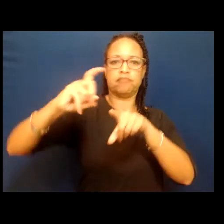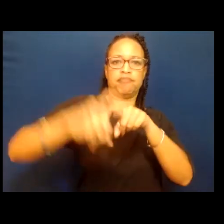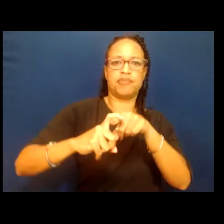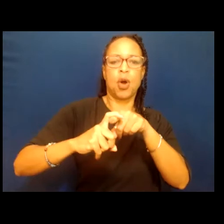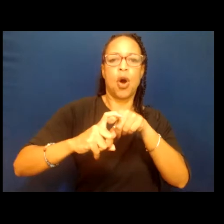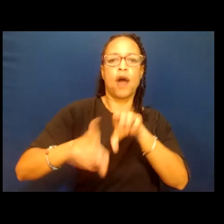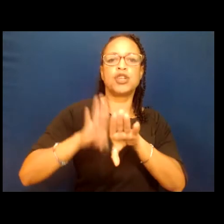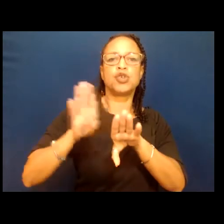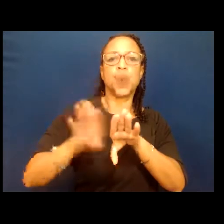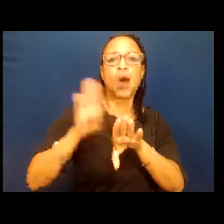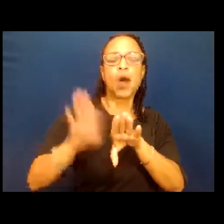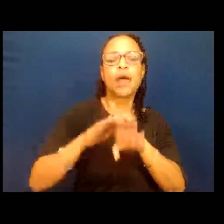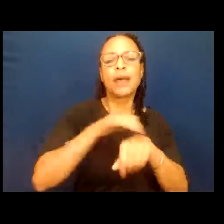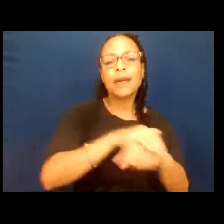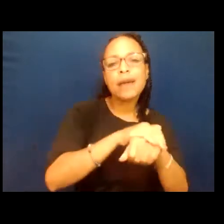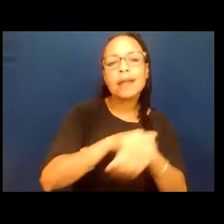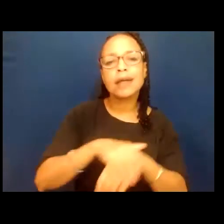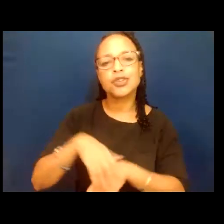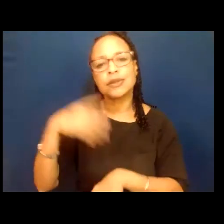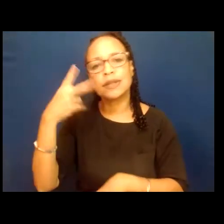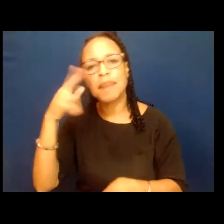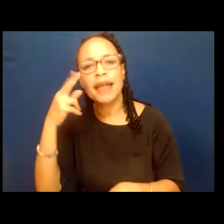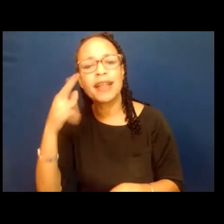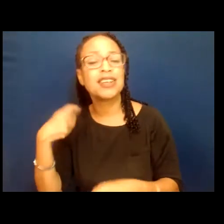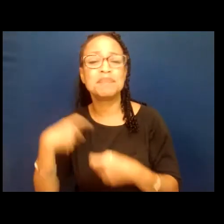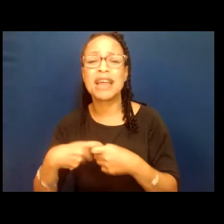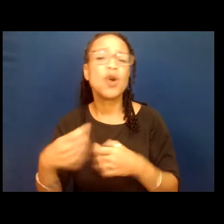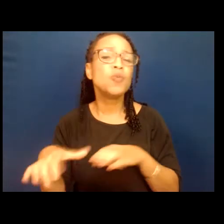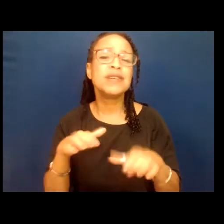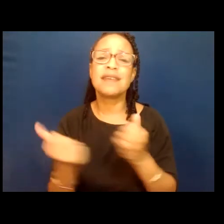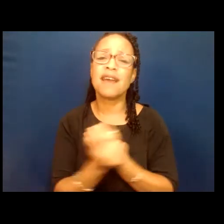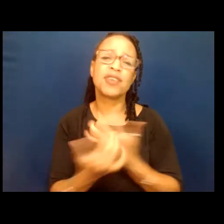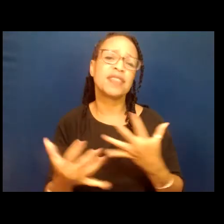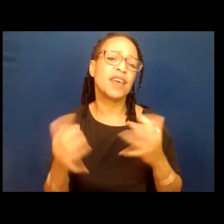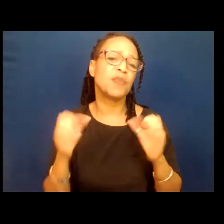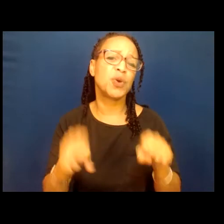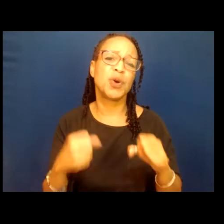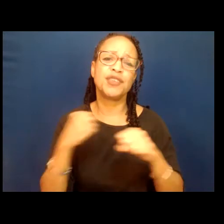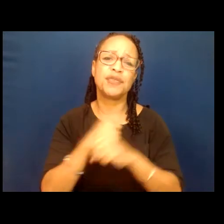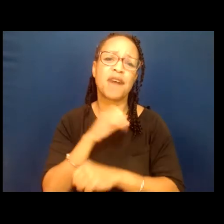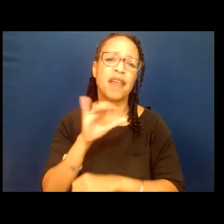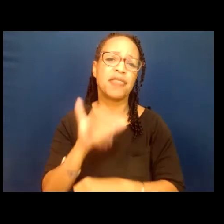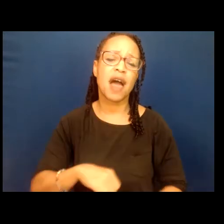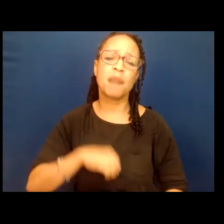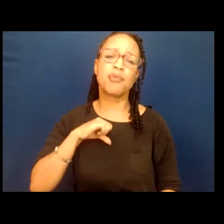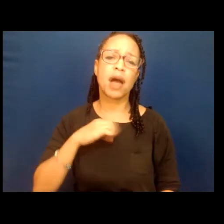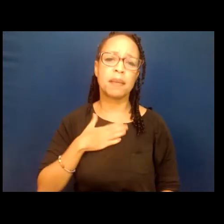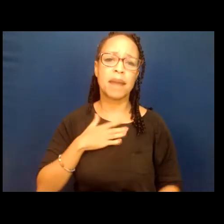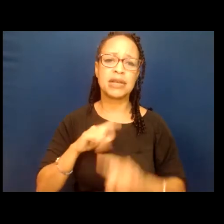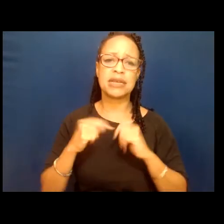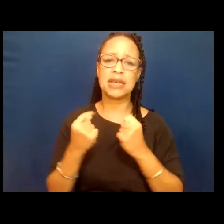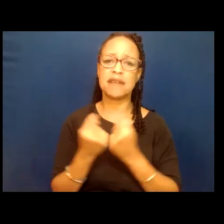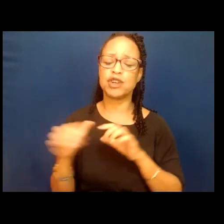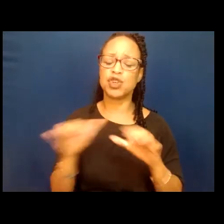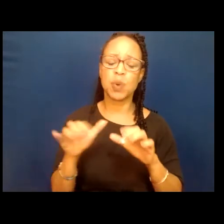Spanish. We did everything we could to fight back the recall. And I'm really proud of our team for putting in all of the